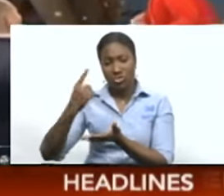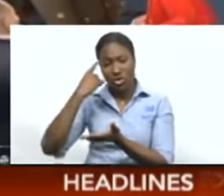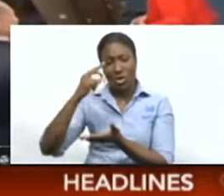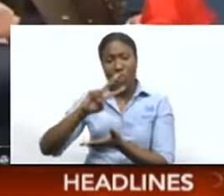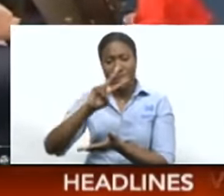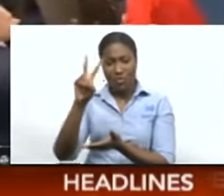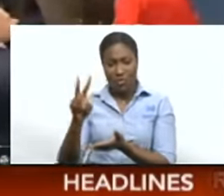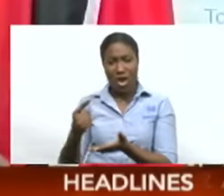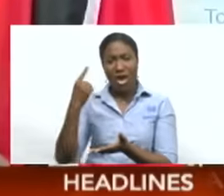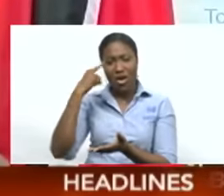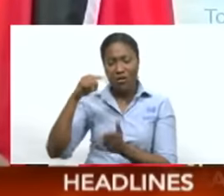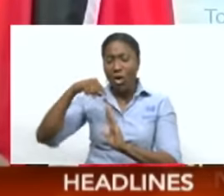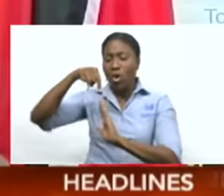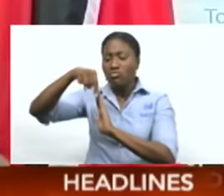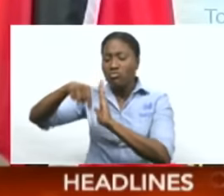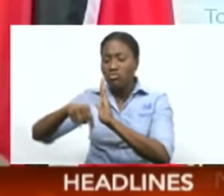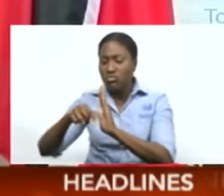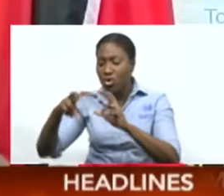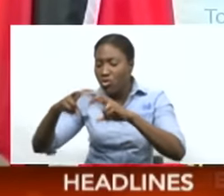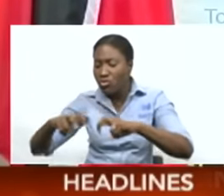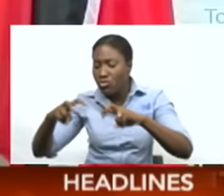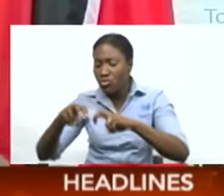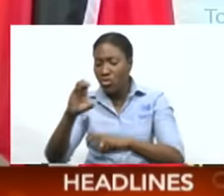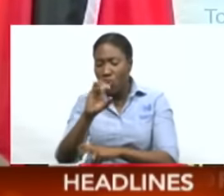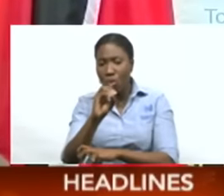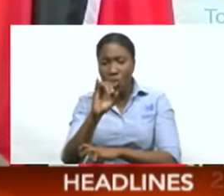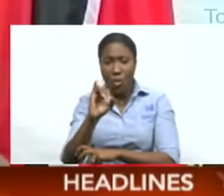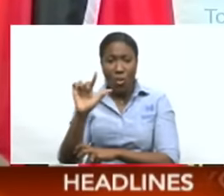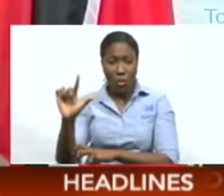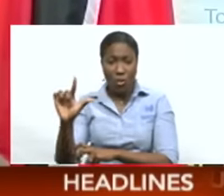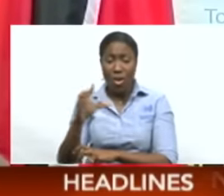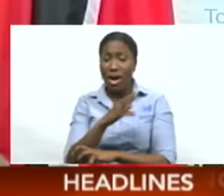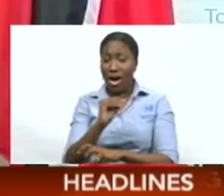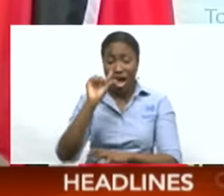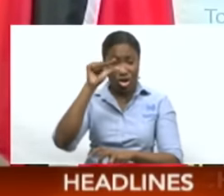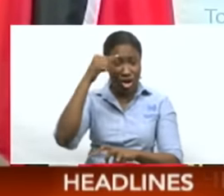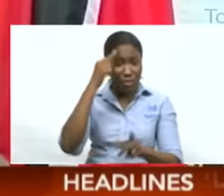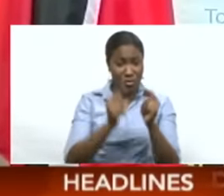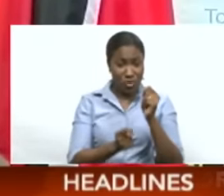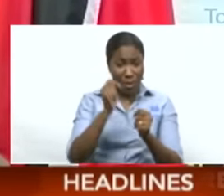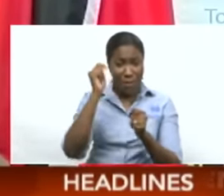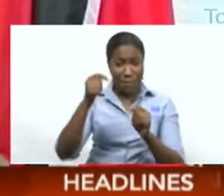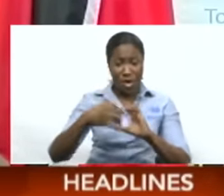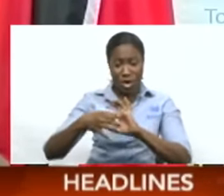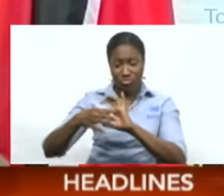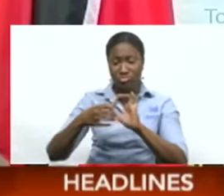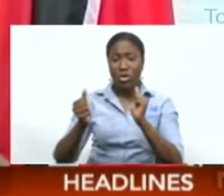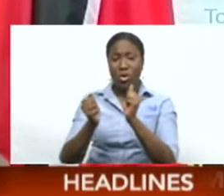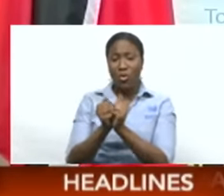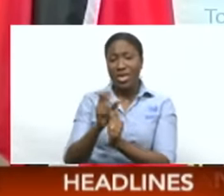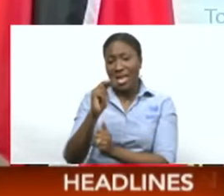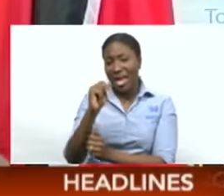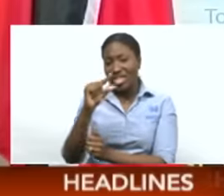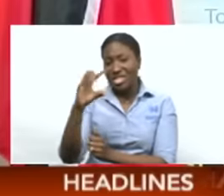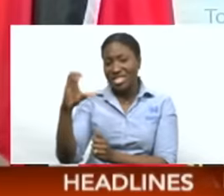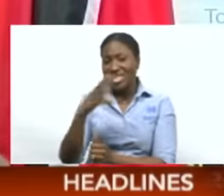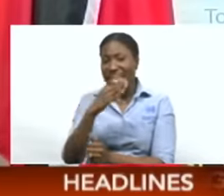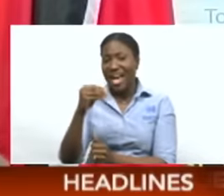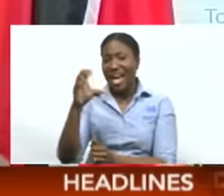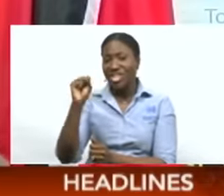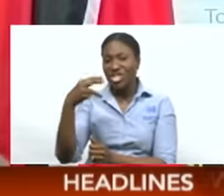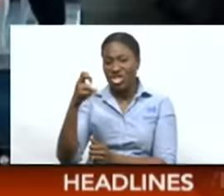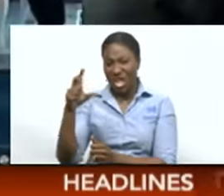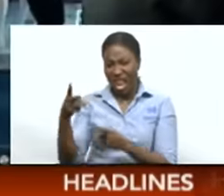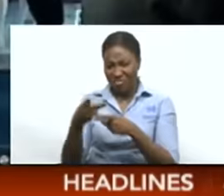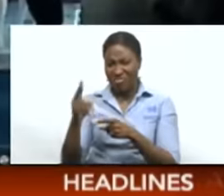from the dragon field. He also says the government of Trinidad and Tobago is working along with NGC and Shell to complete negotiations